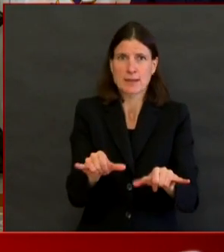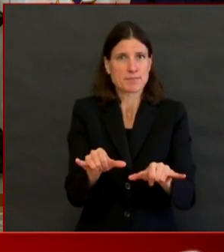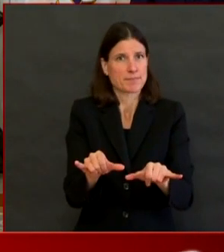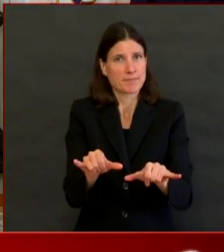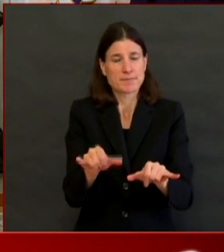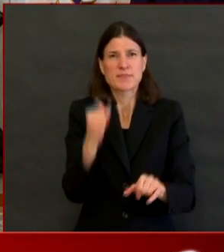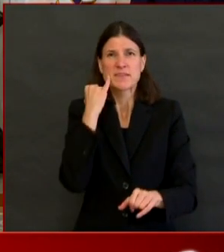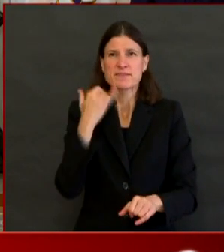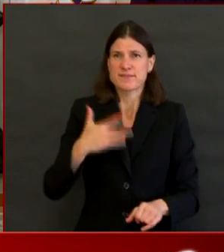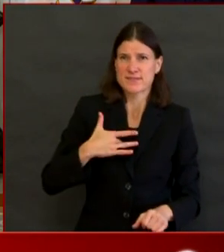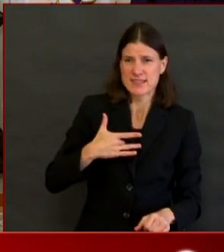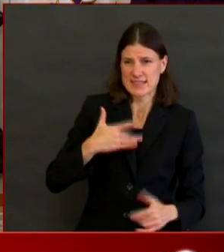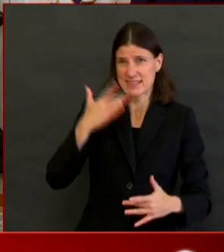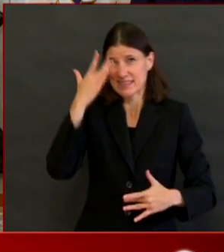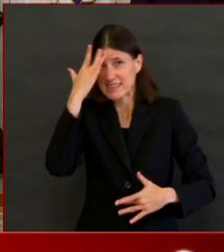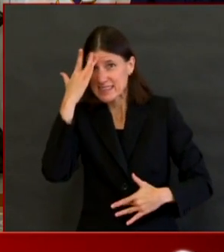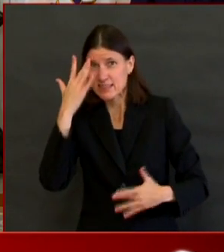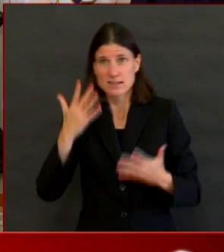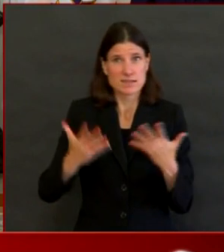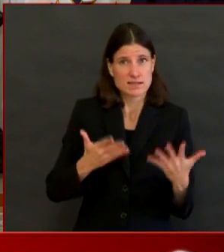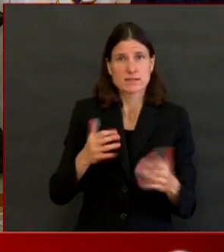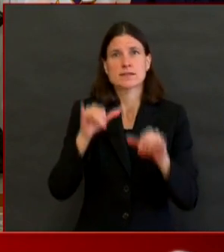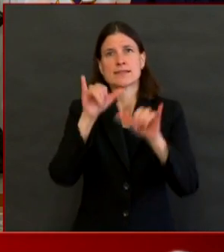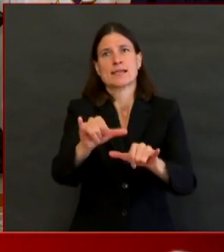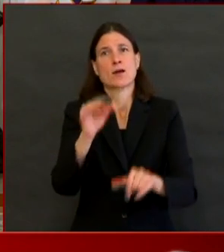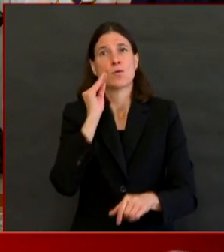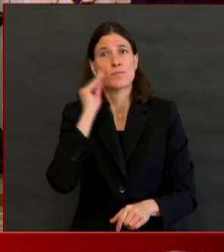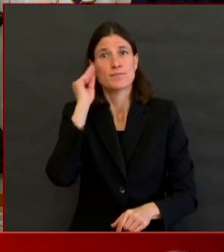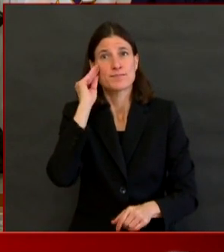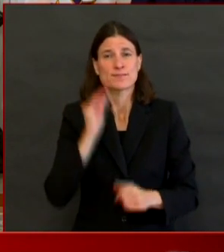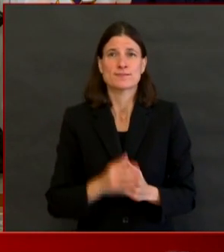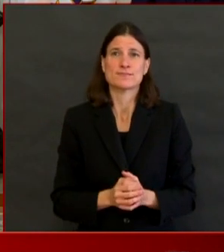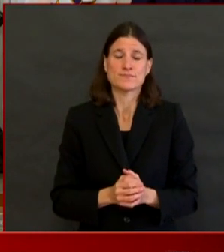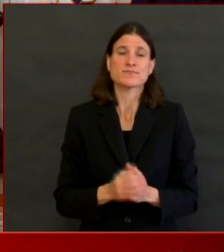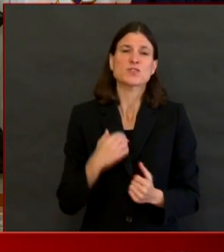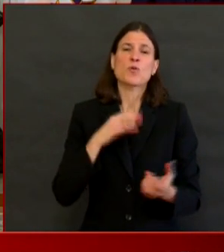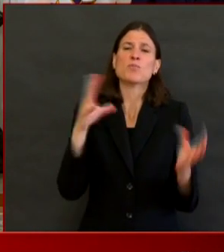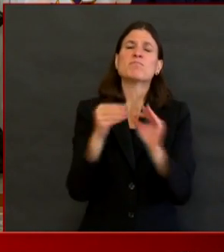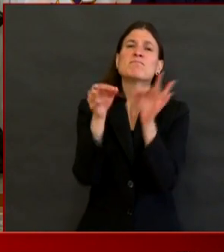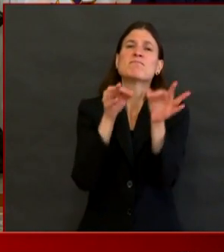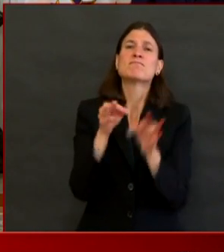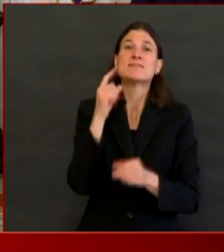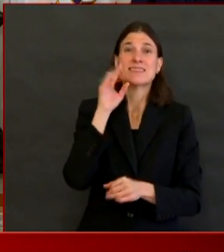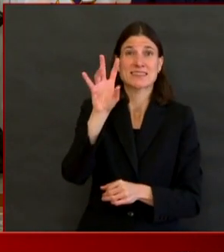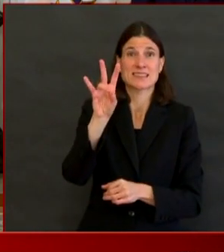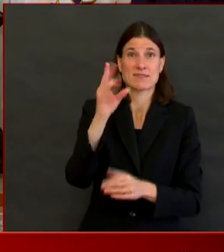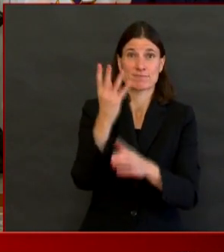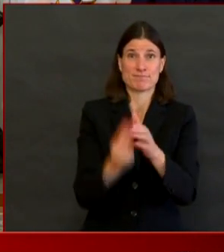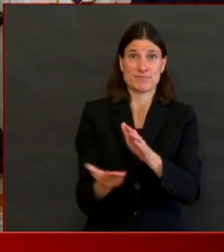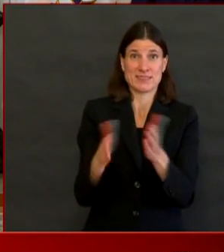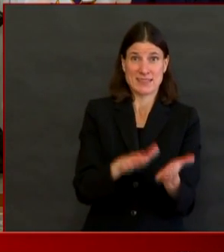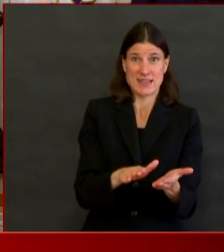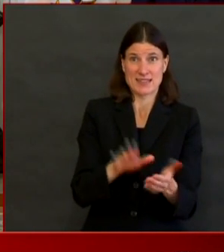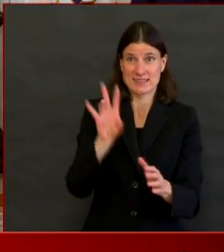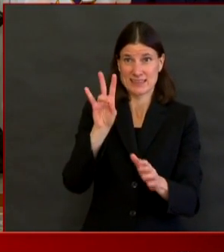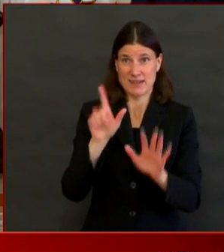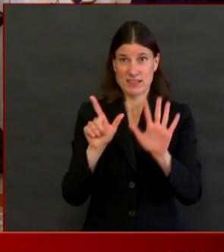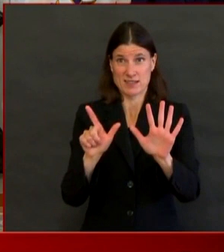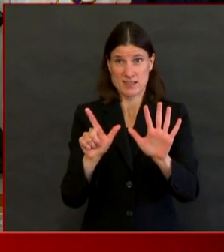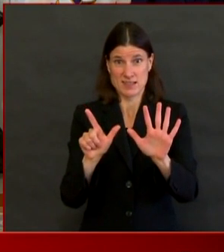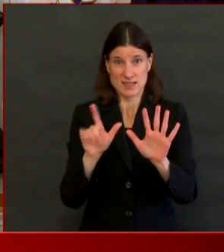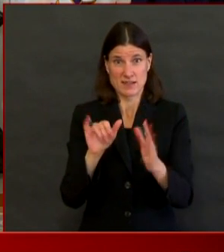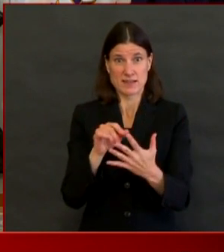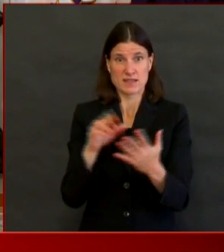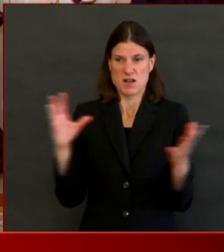We now have 56 COVID-19 associated fatalities total. One of the